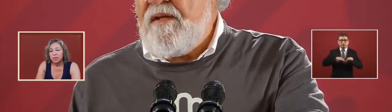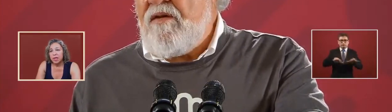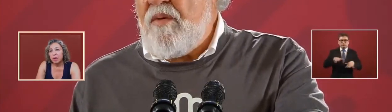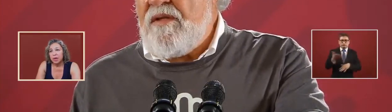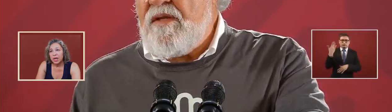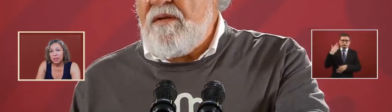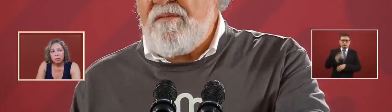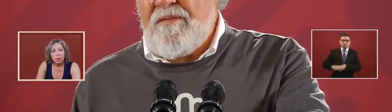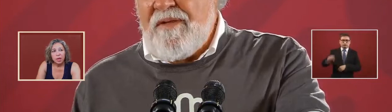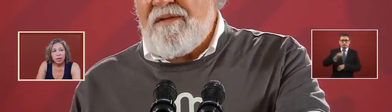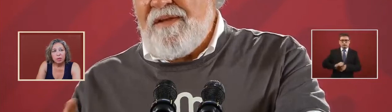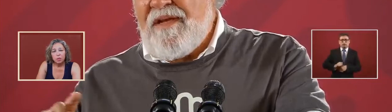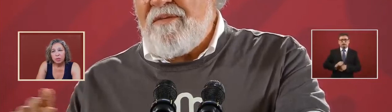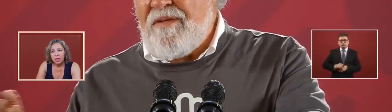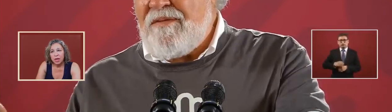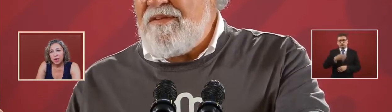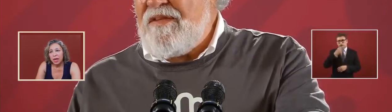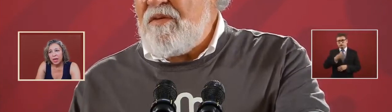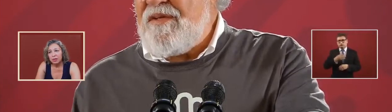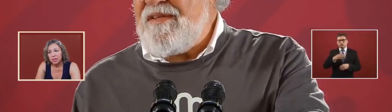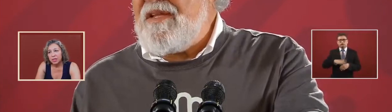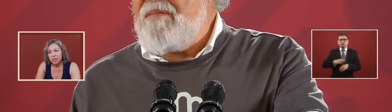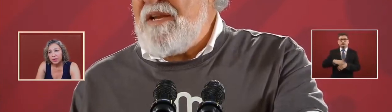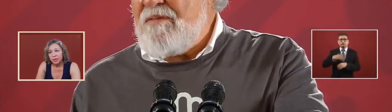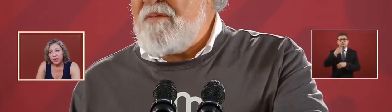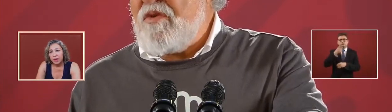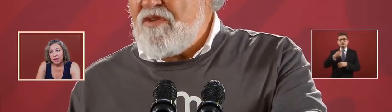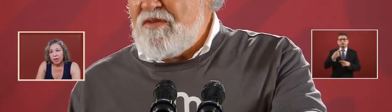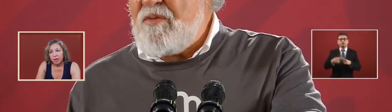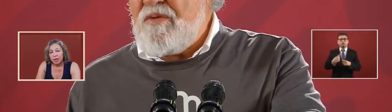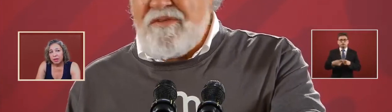something happened last week that allows us